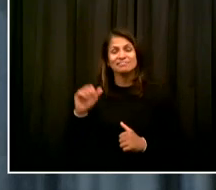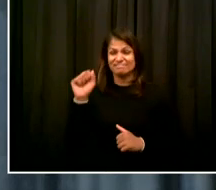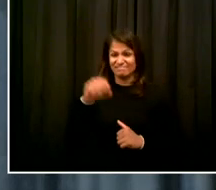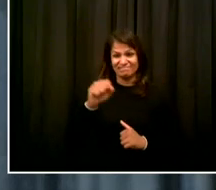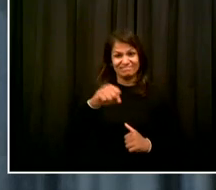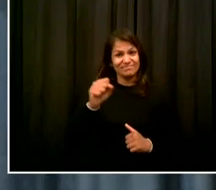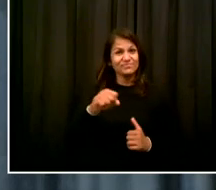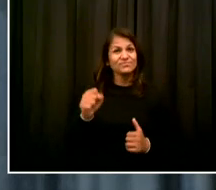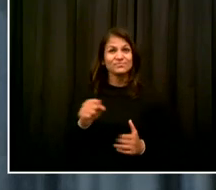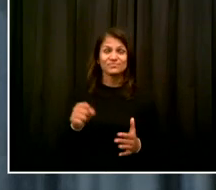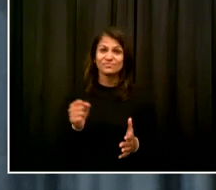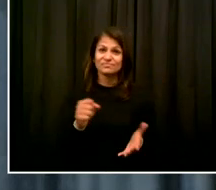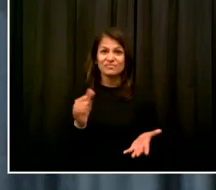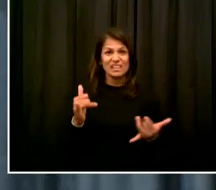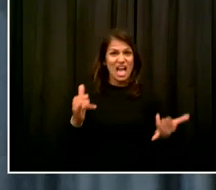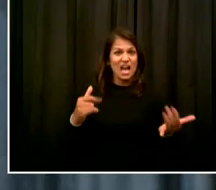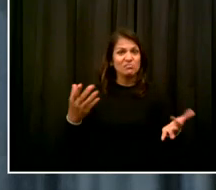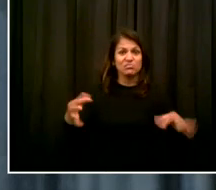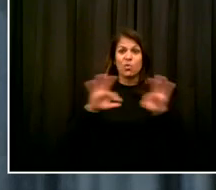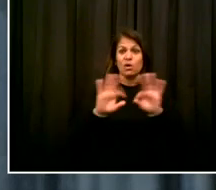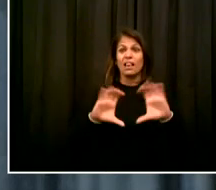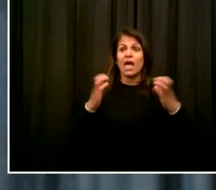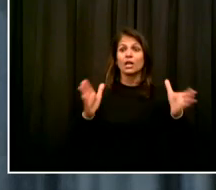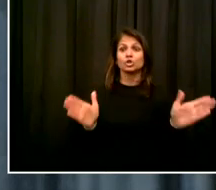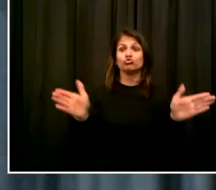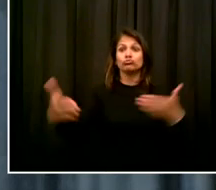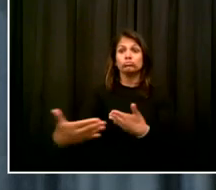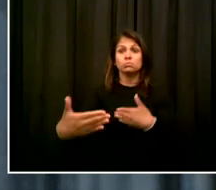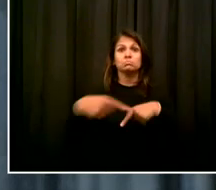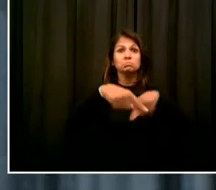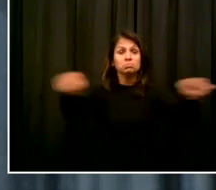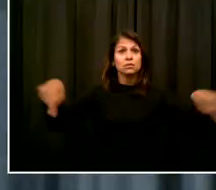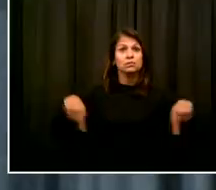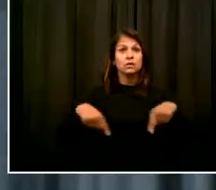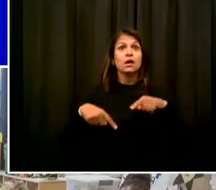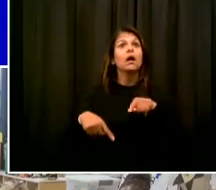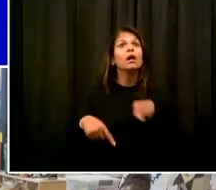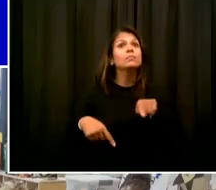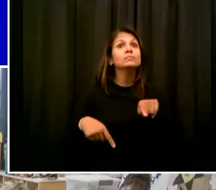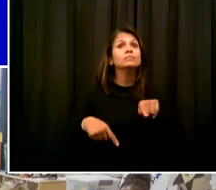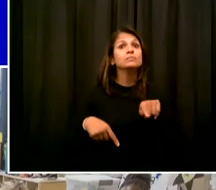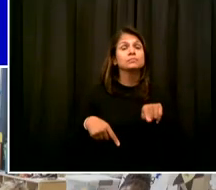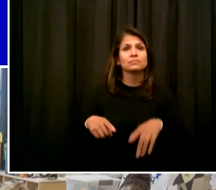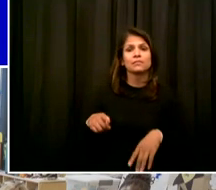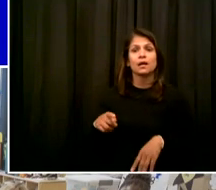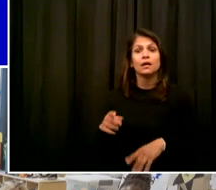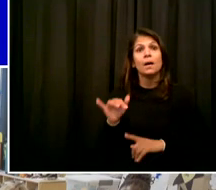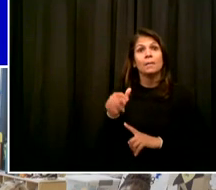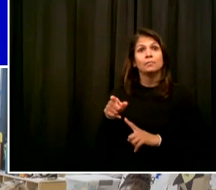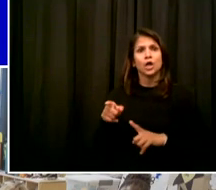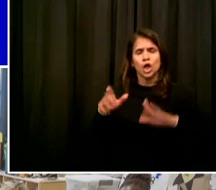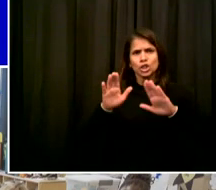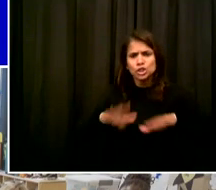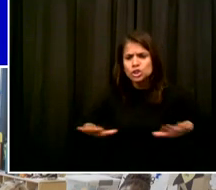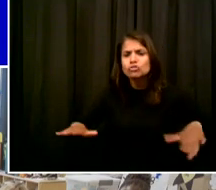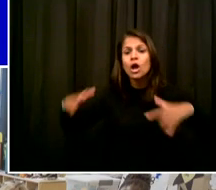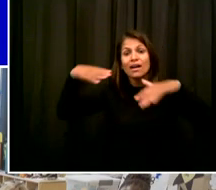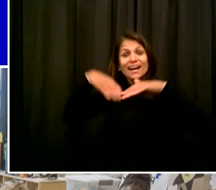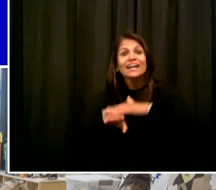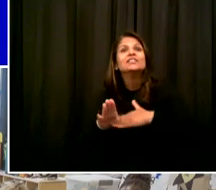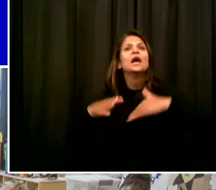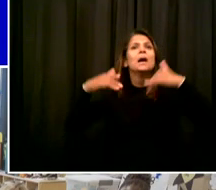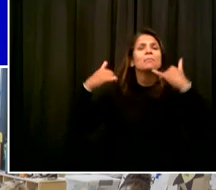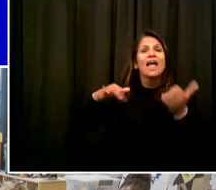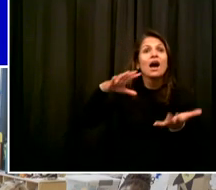Children learn best when they're healthy in every way and when they have a sense of emotional well-being. Now,